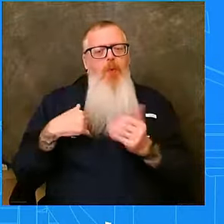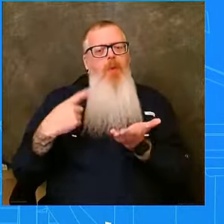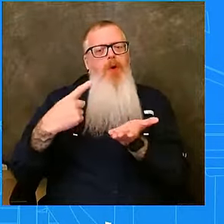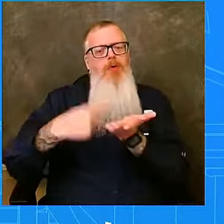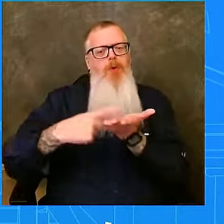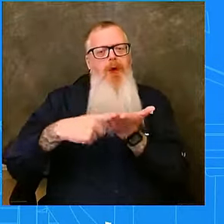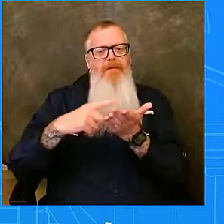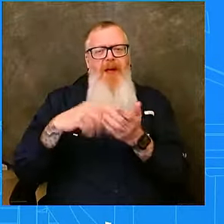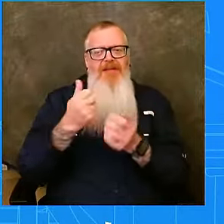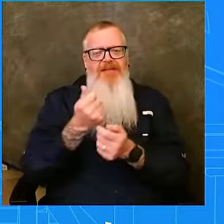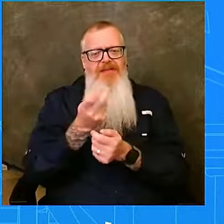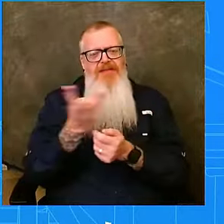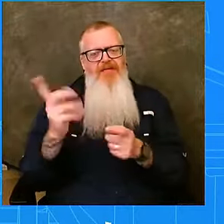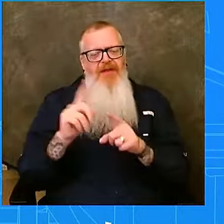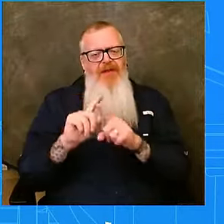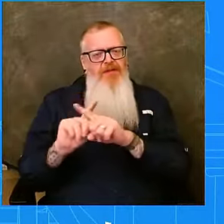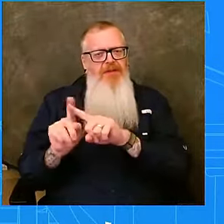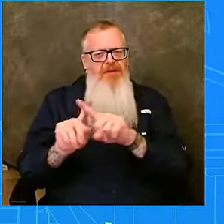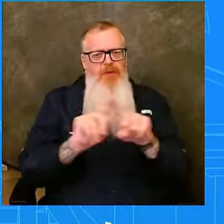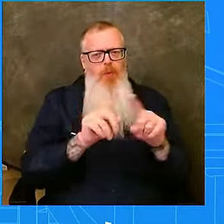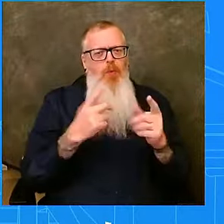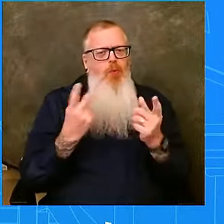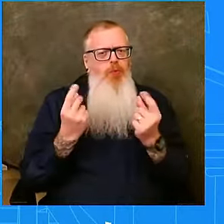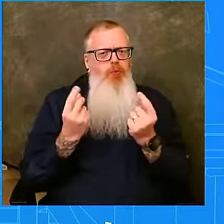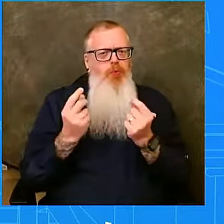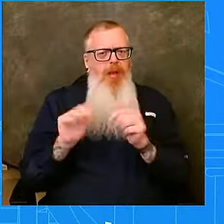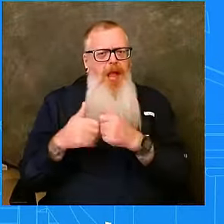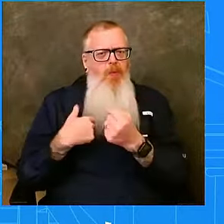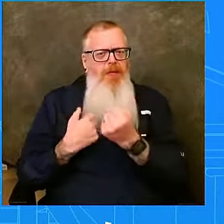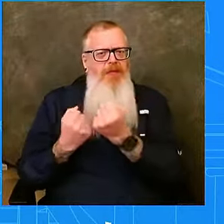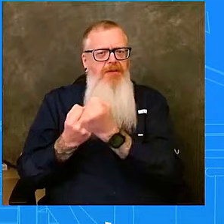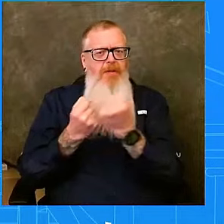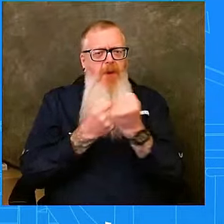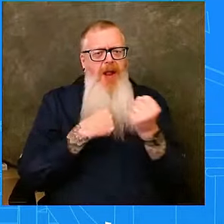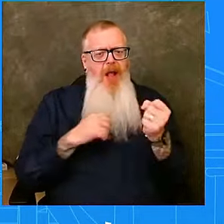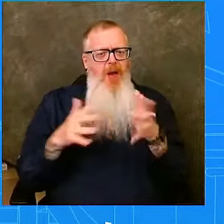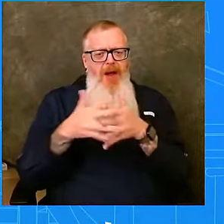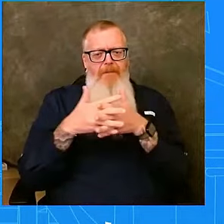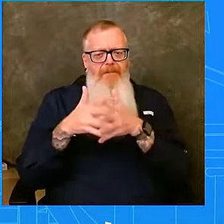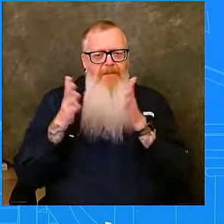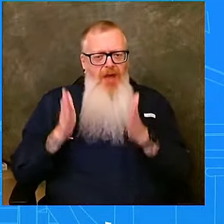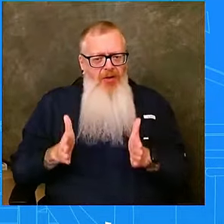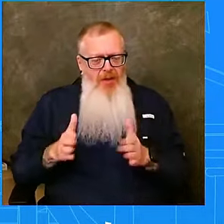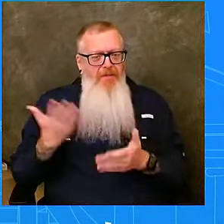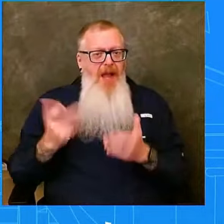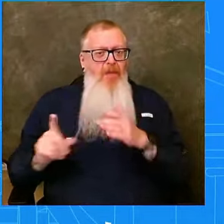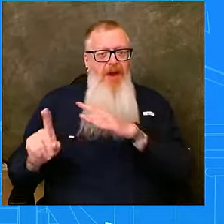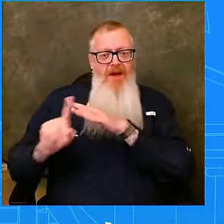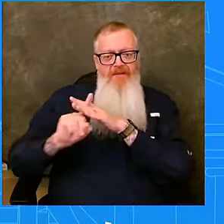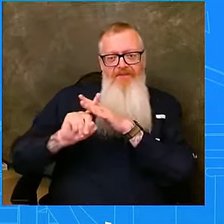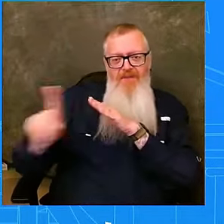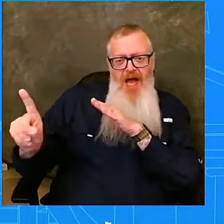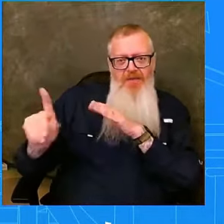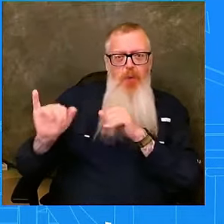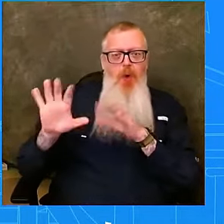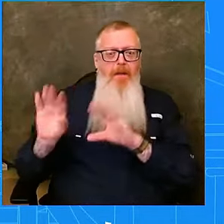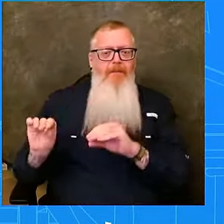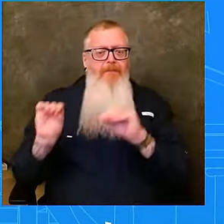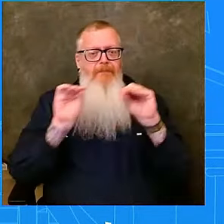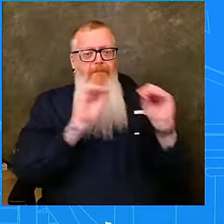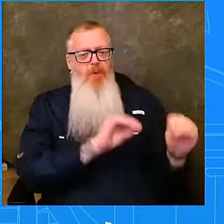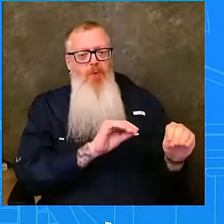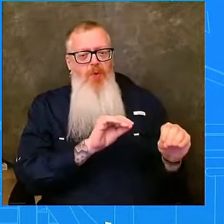to support Americans who seek to depart or relocate within Lebanon. We are working around the clock to help